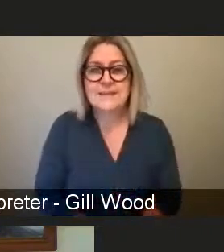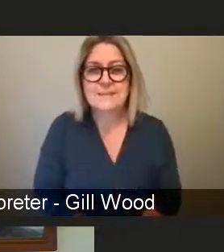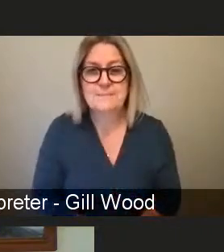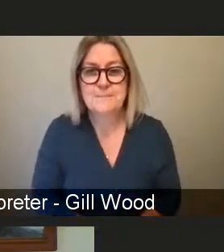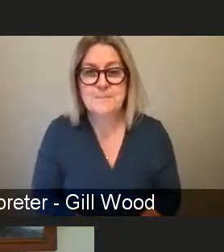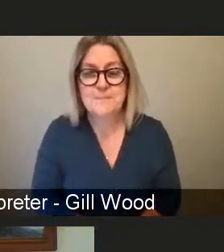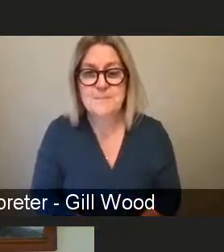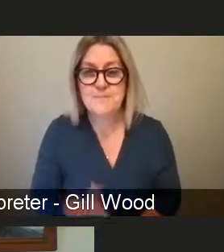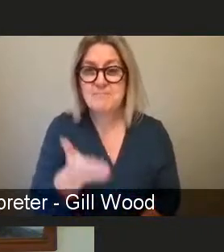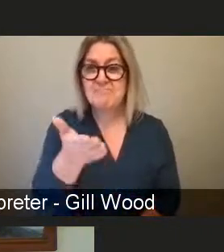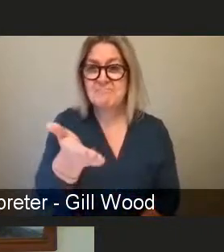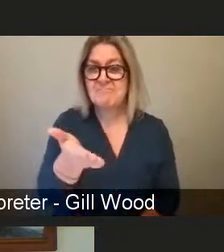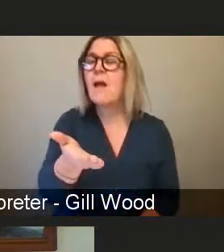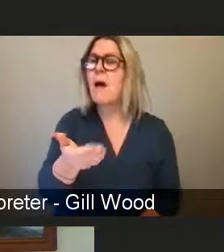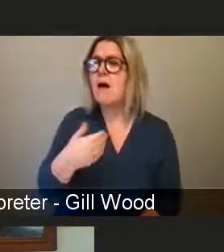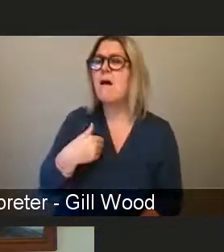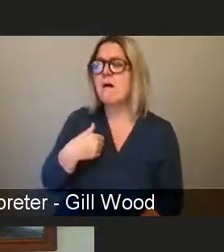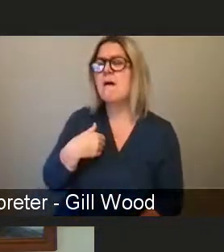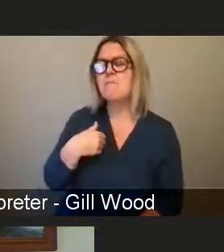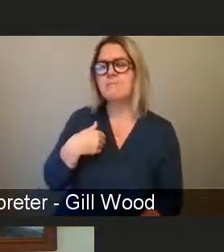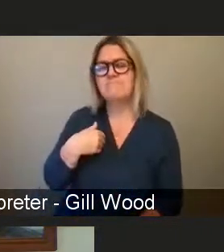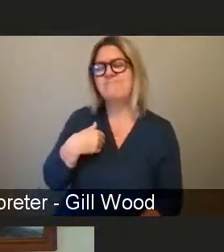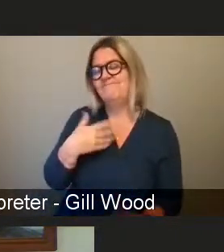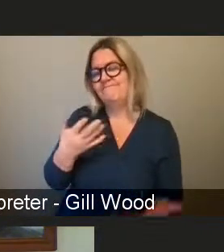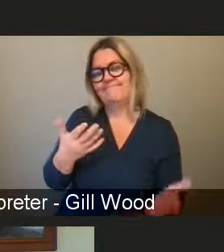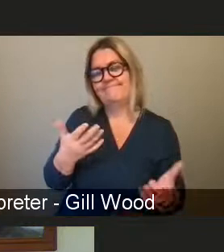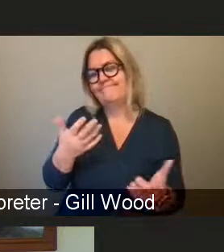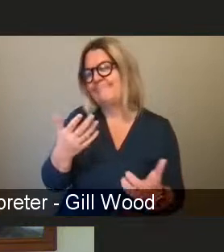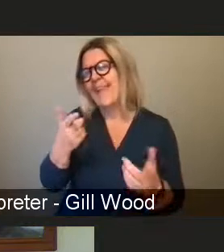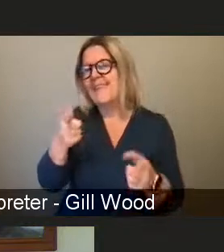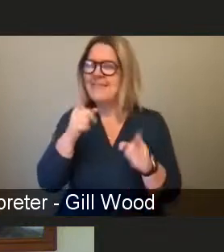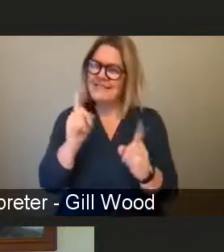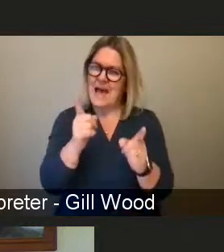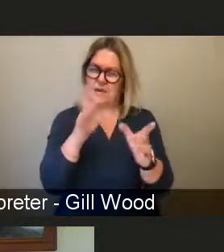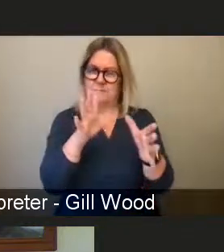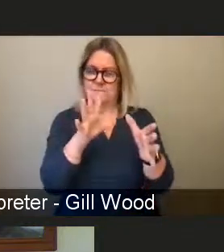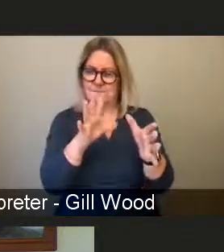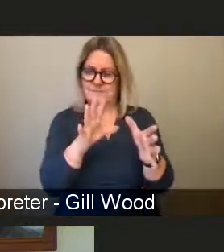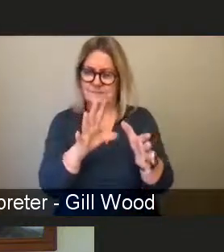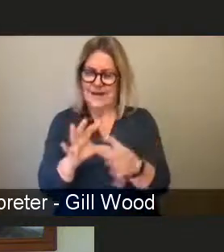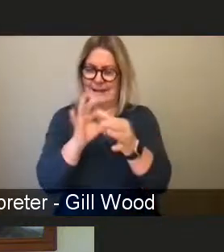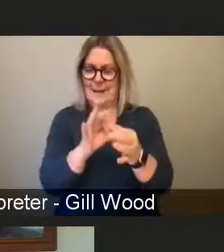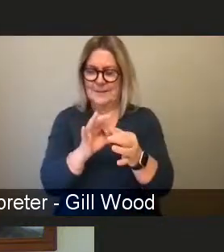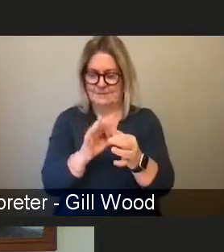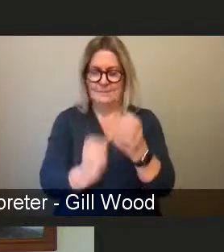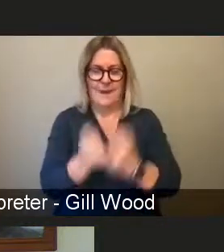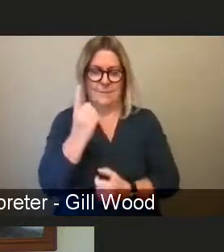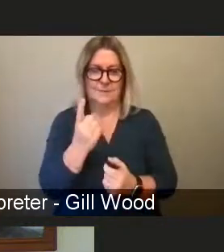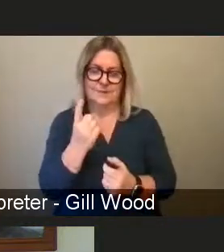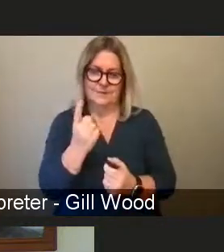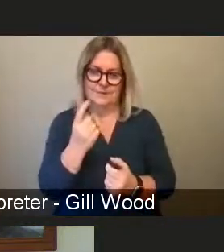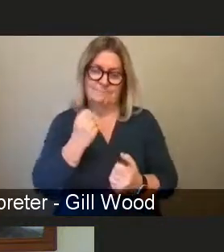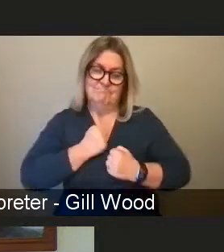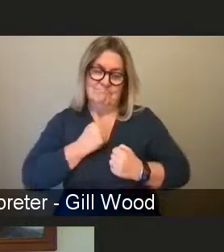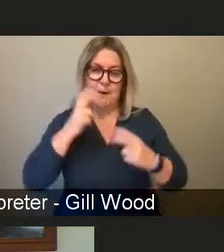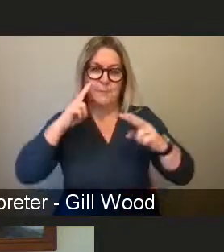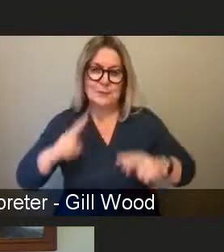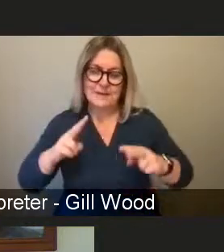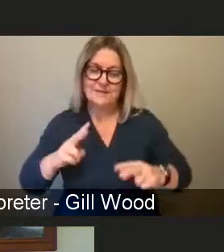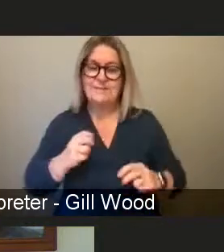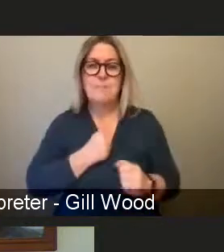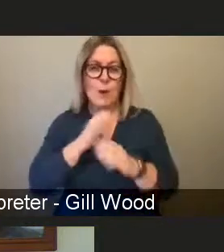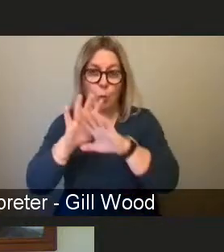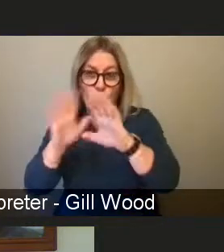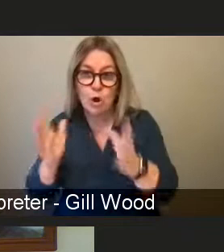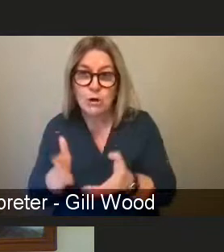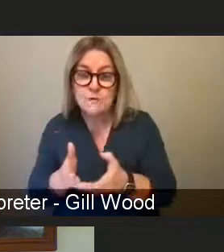It's a very familiar dynamic, I have to say, from our perspective. Certainly, you know, the world I work in, which is the